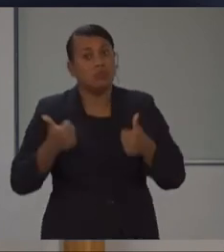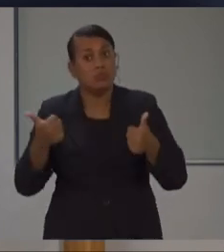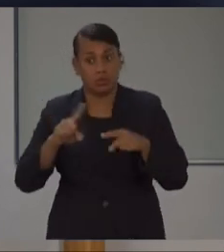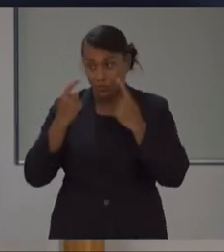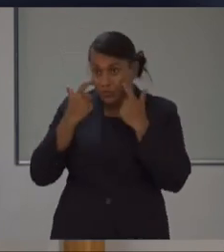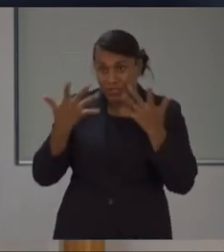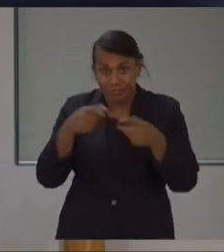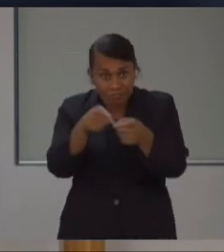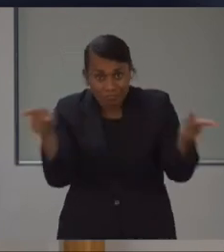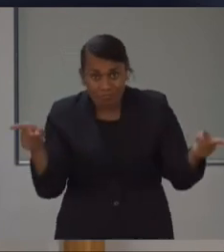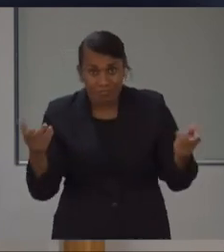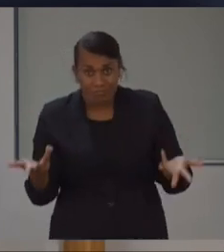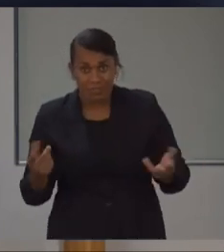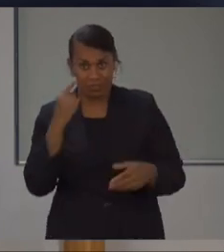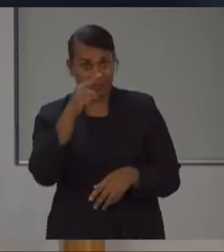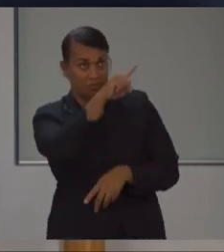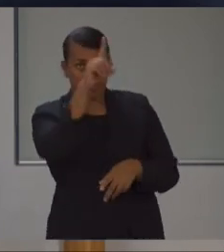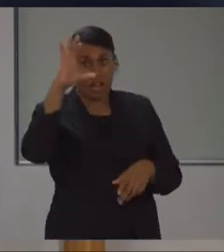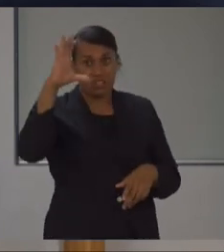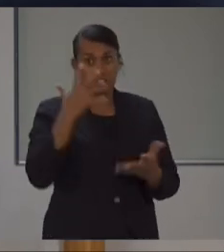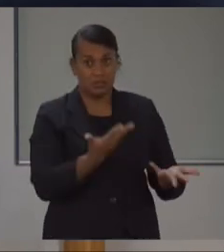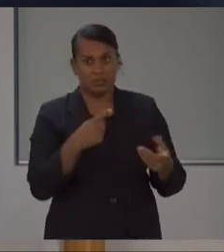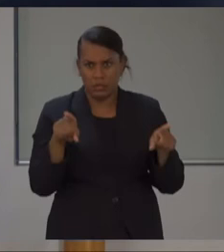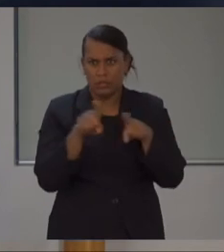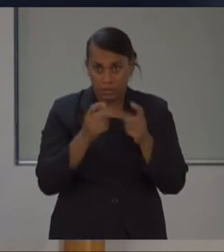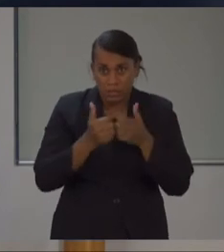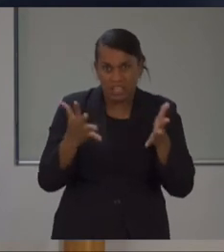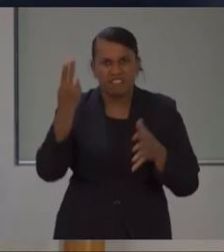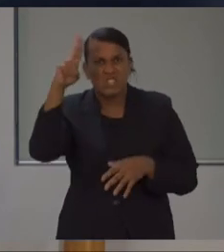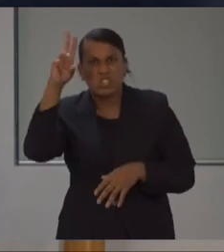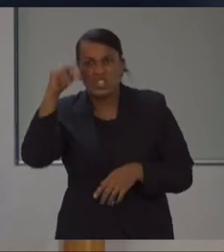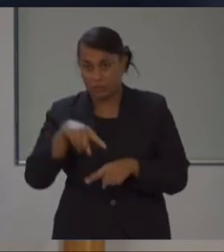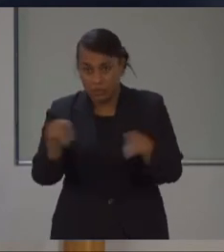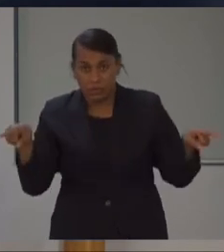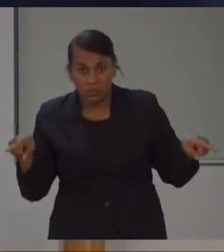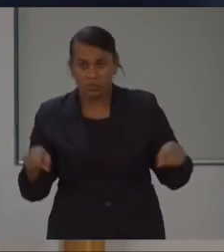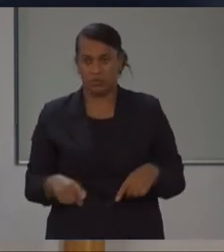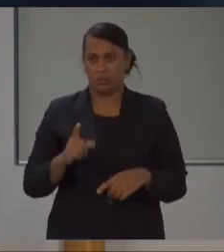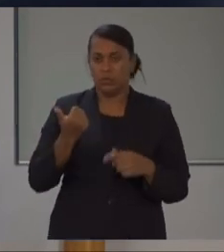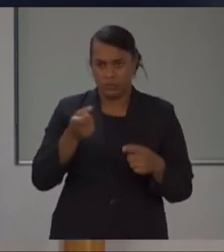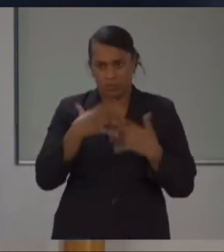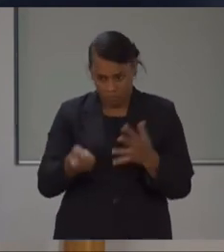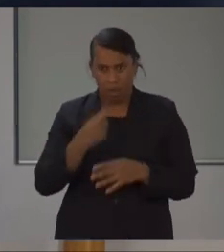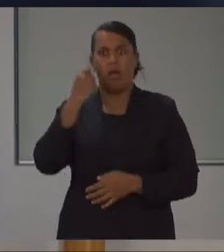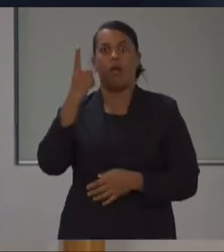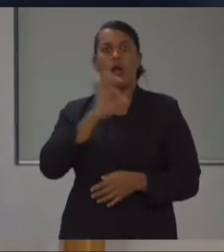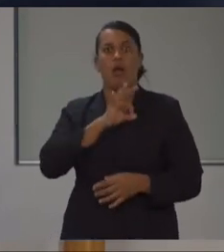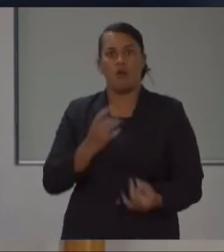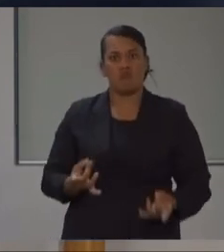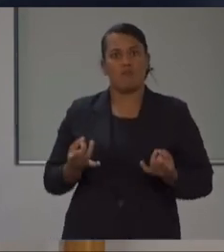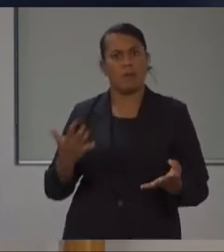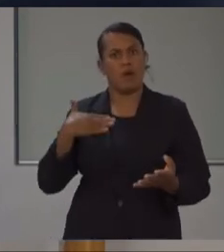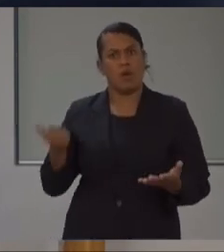country is beginning to understand that, you know, we have prepared as well as we can. And they're beginning to now understand